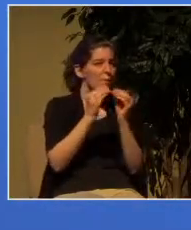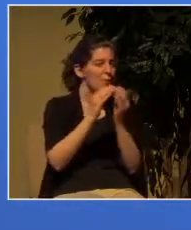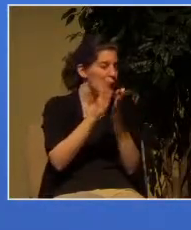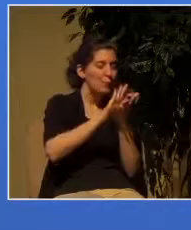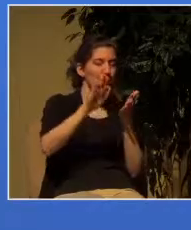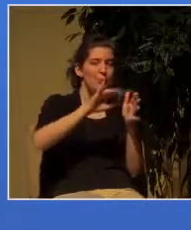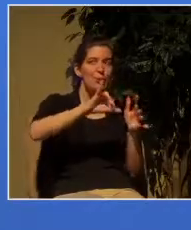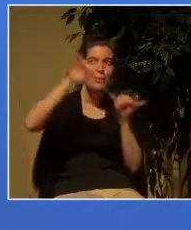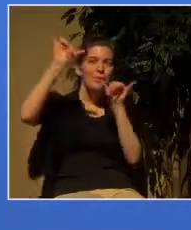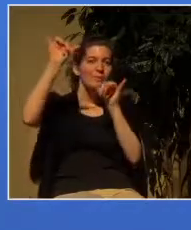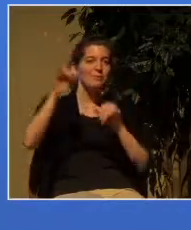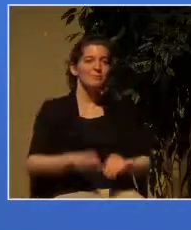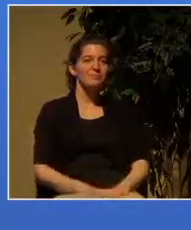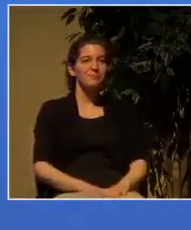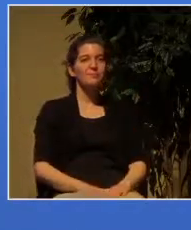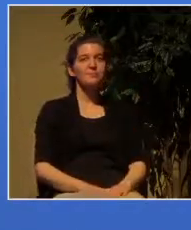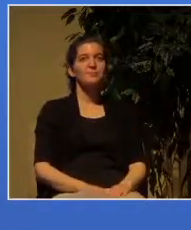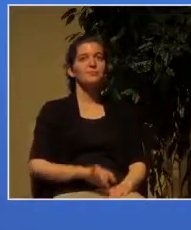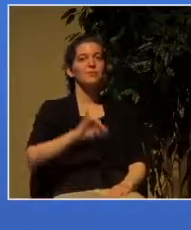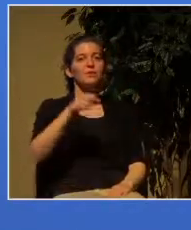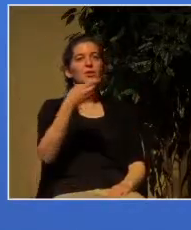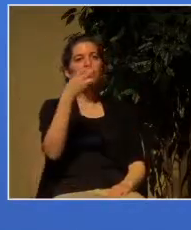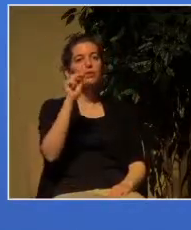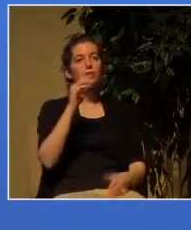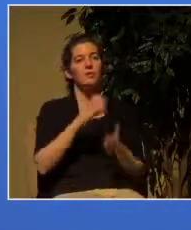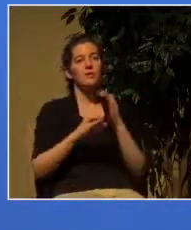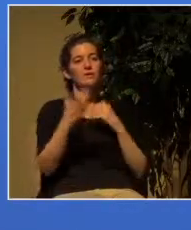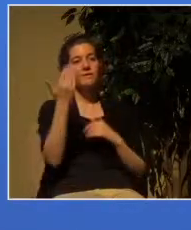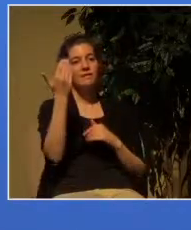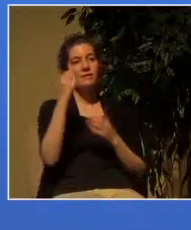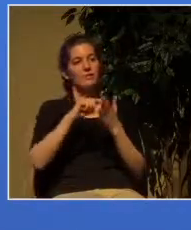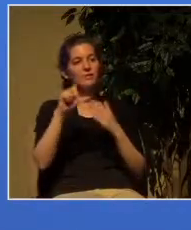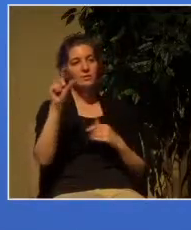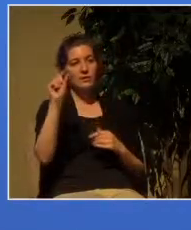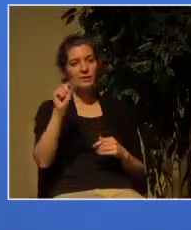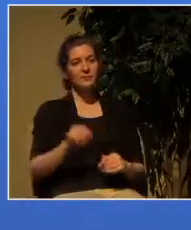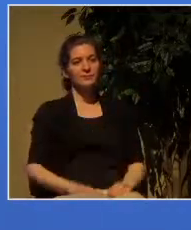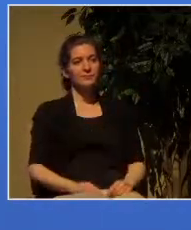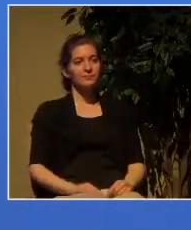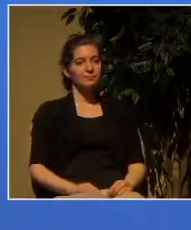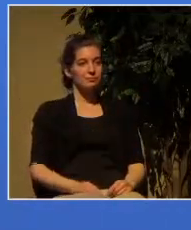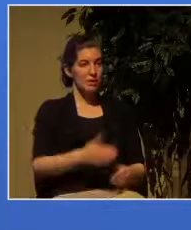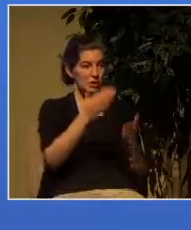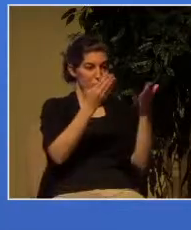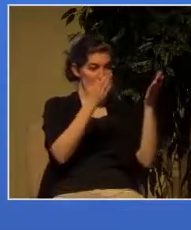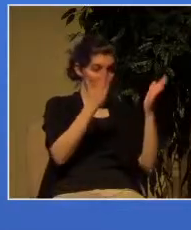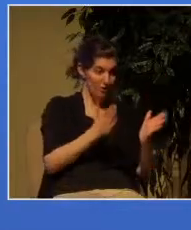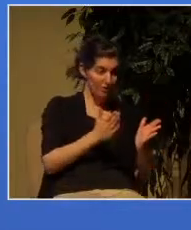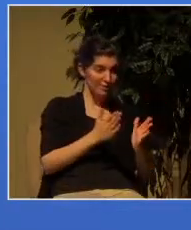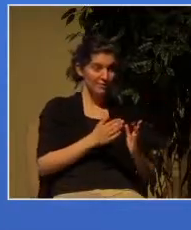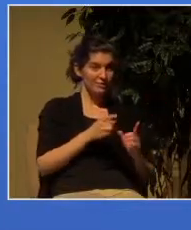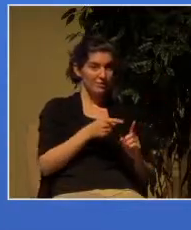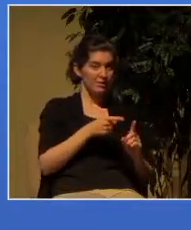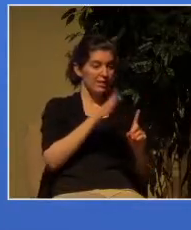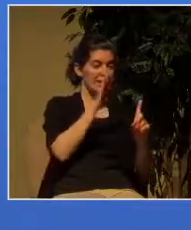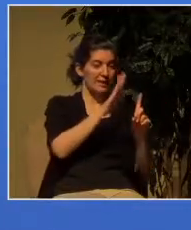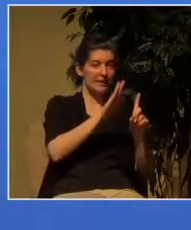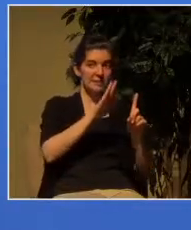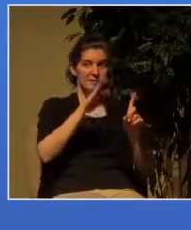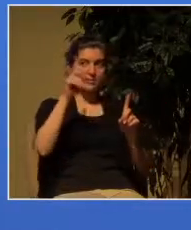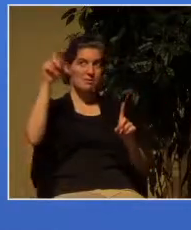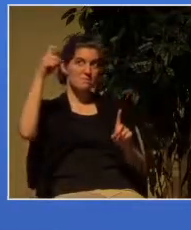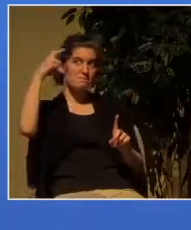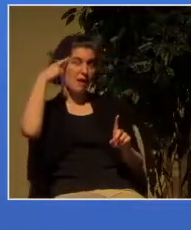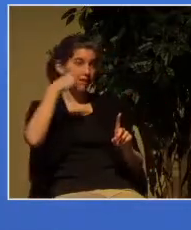John 15 verse 20 no servant is greater than his master if they persecuted